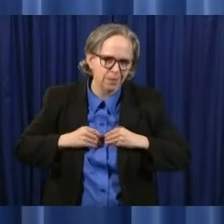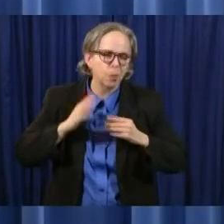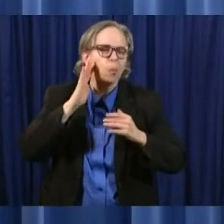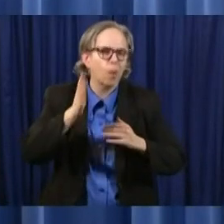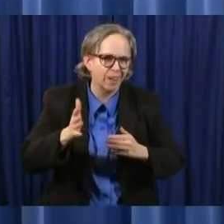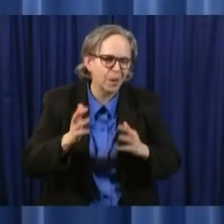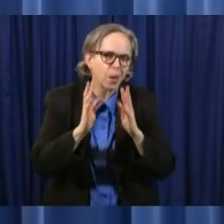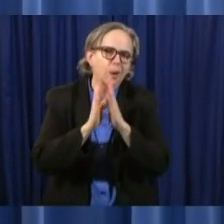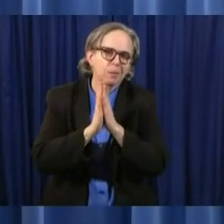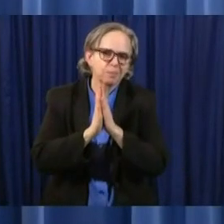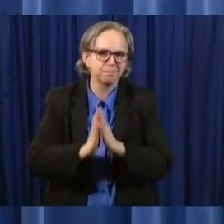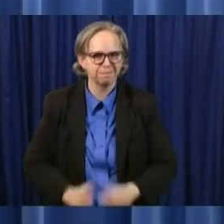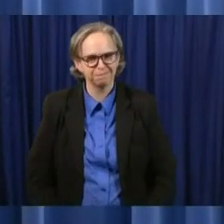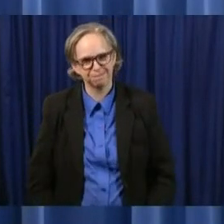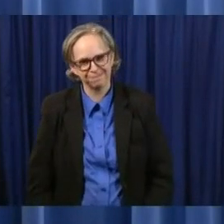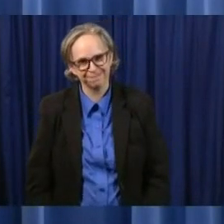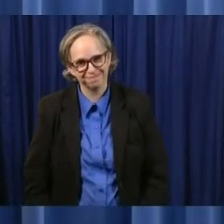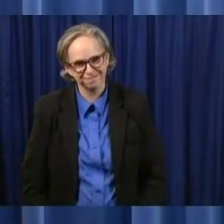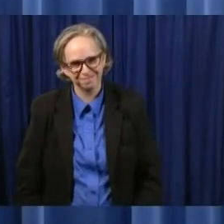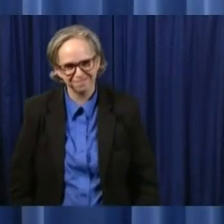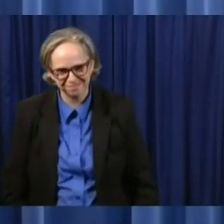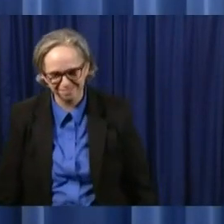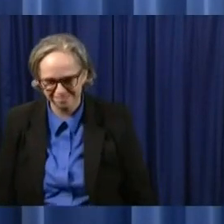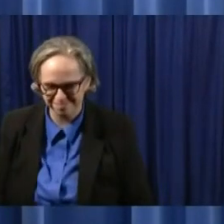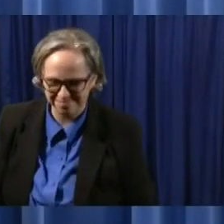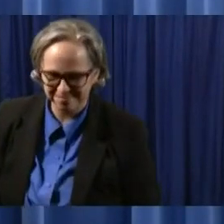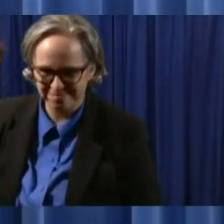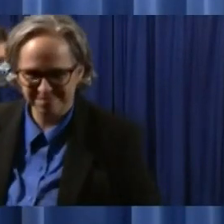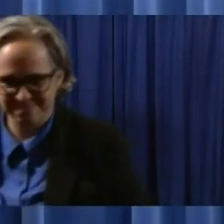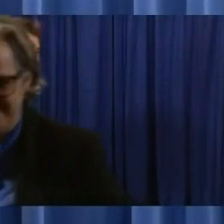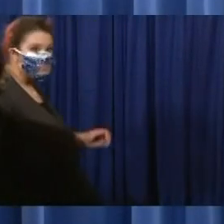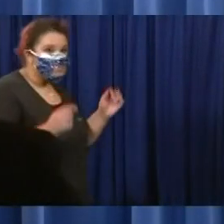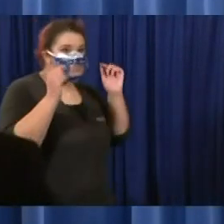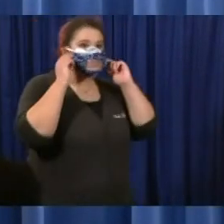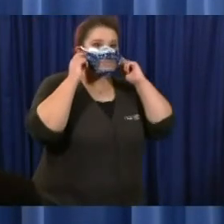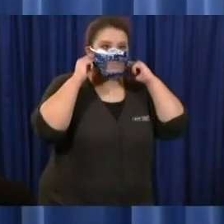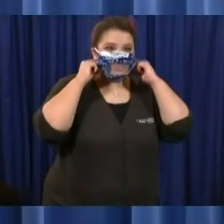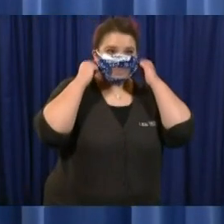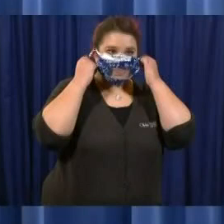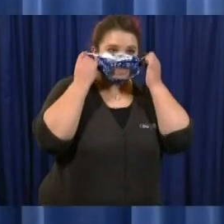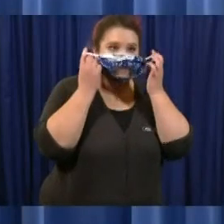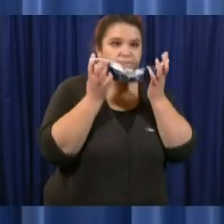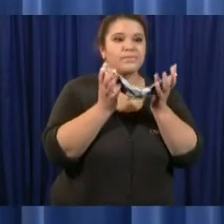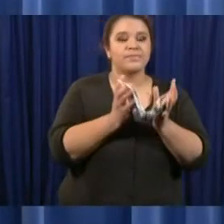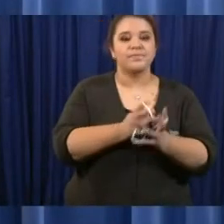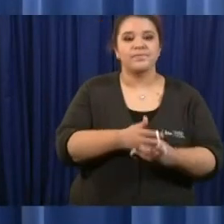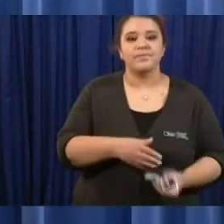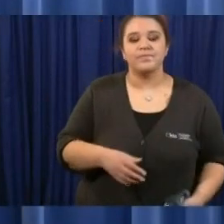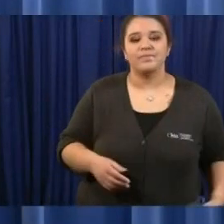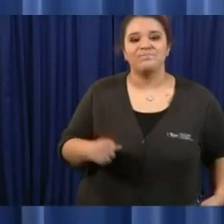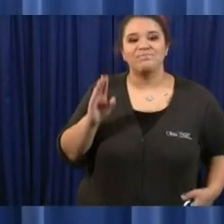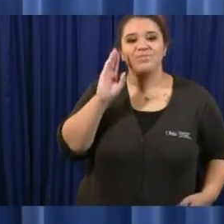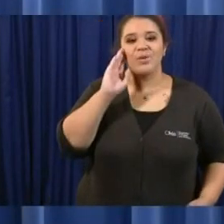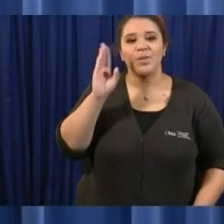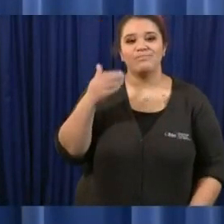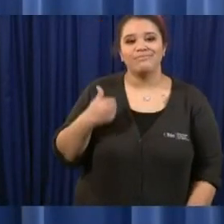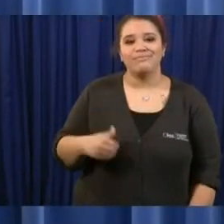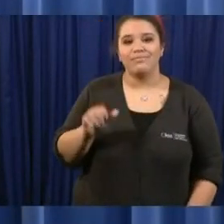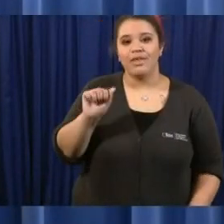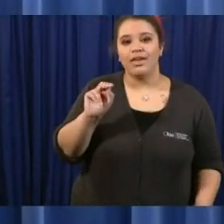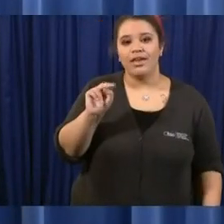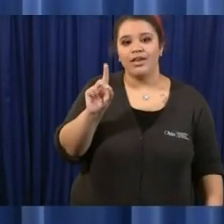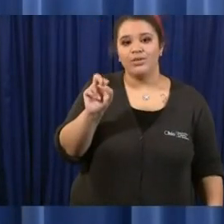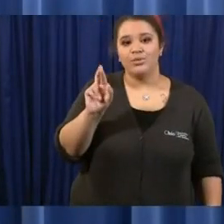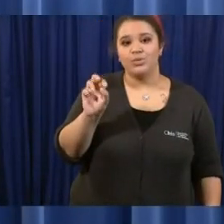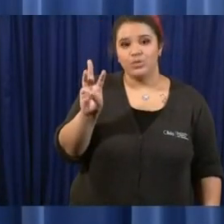hi governor it's uh andrew welsh huggins with the associated press